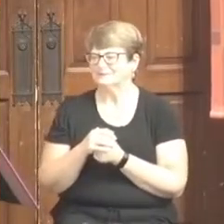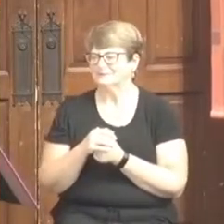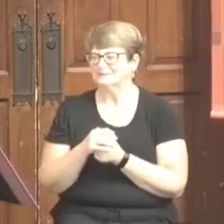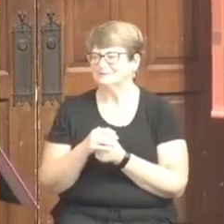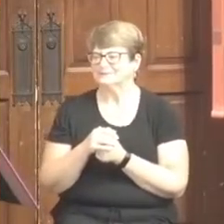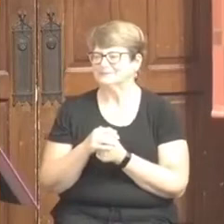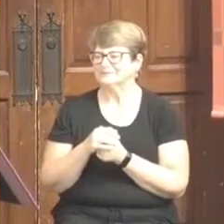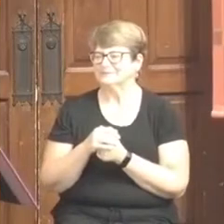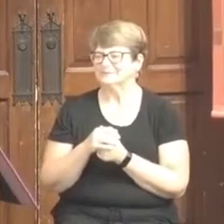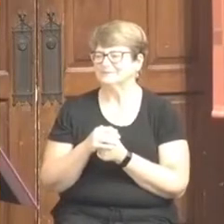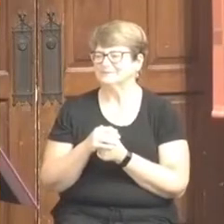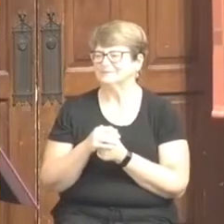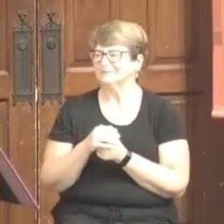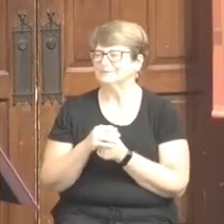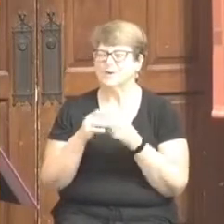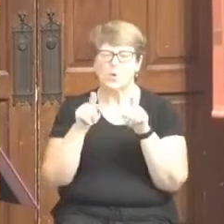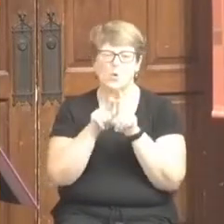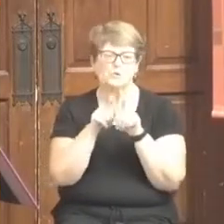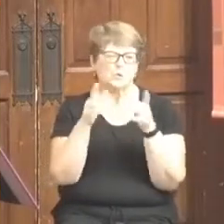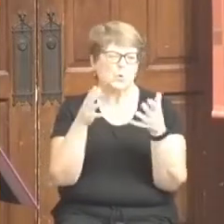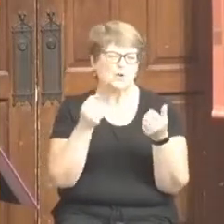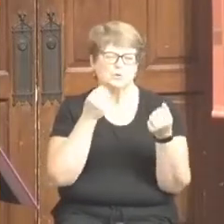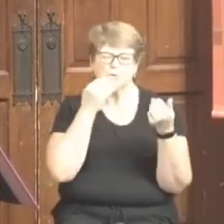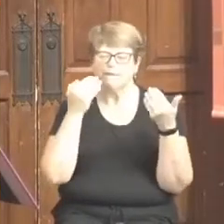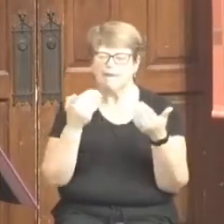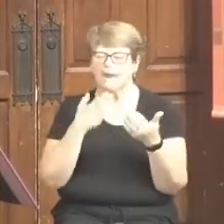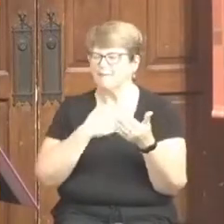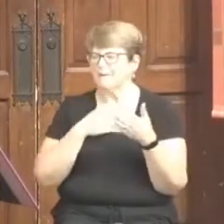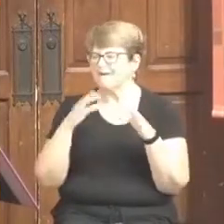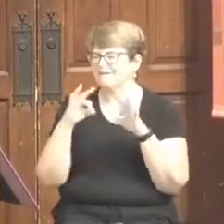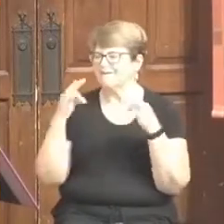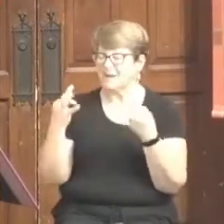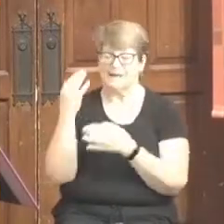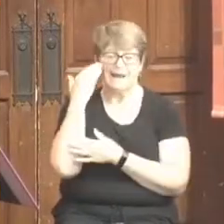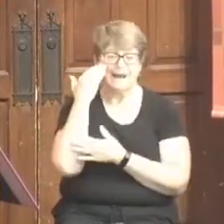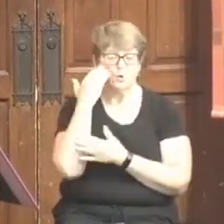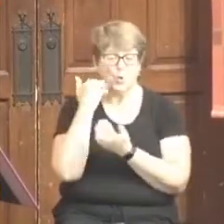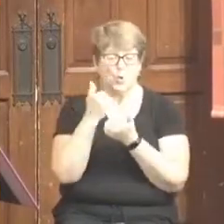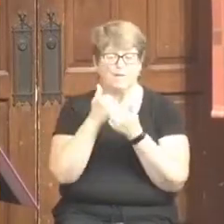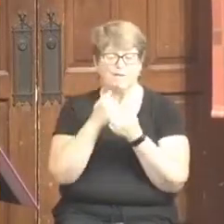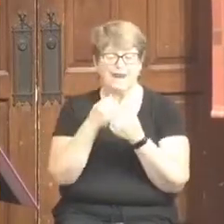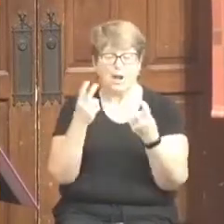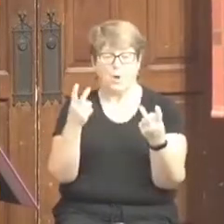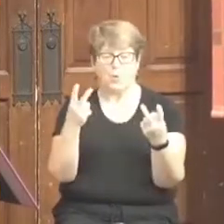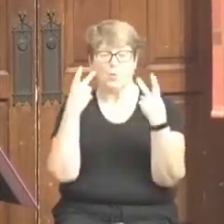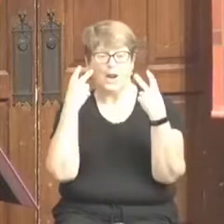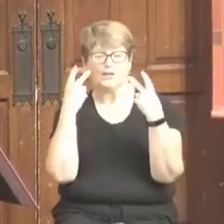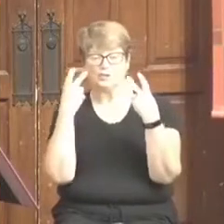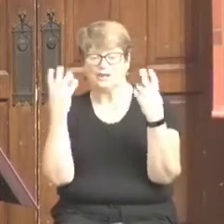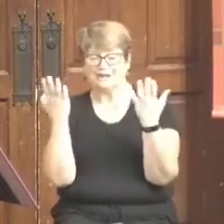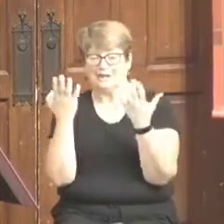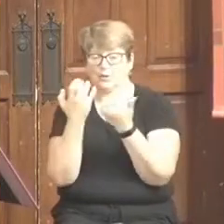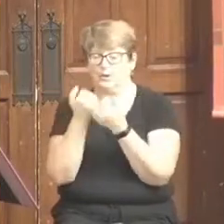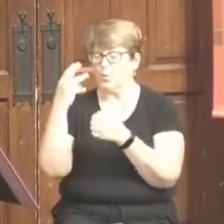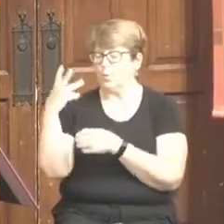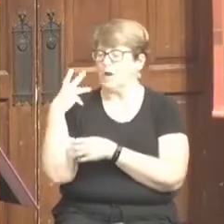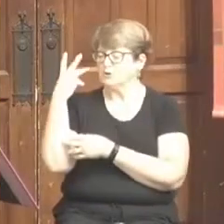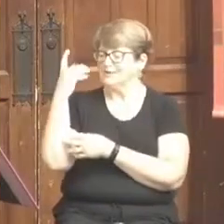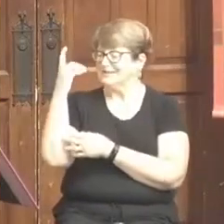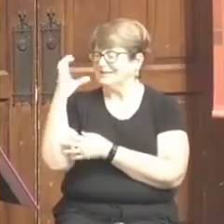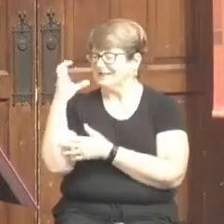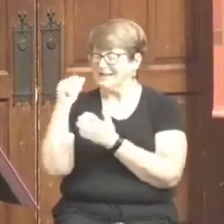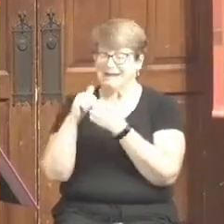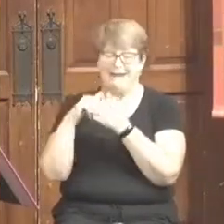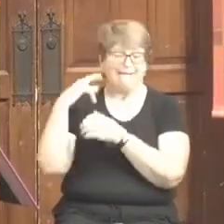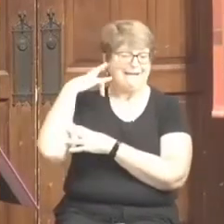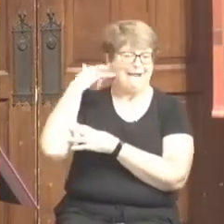And also, again, I just want to say thank you to my family. I know they're watching in Washington, D.C. and also in California,